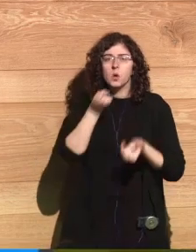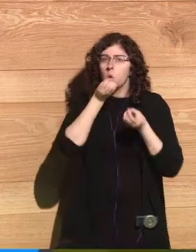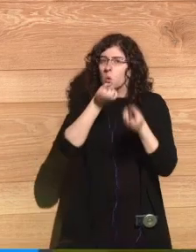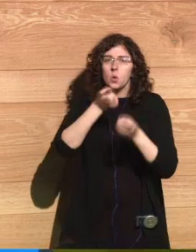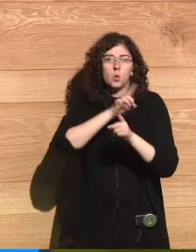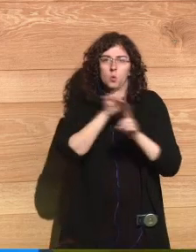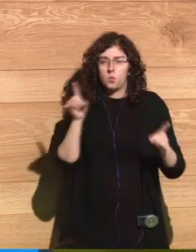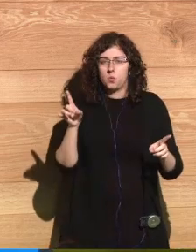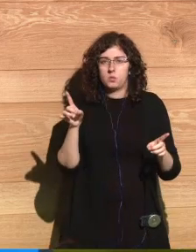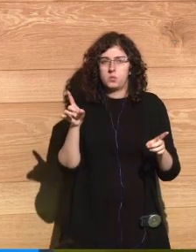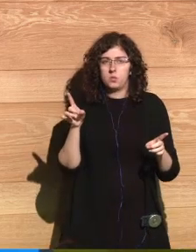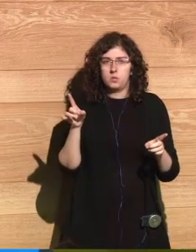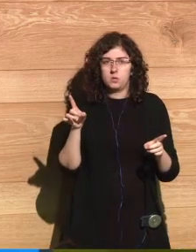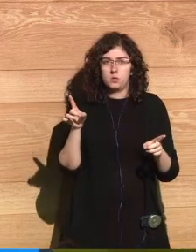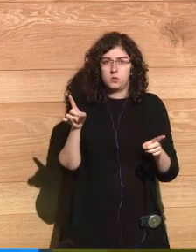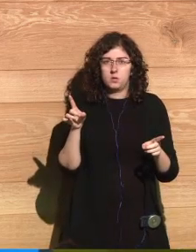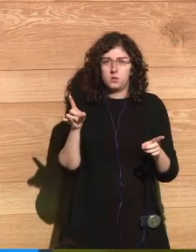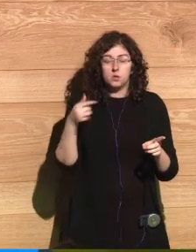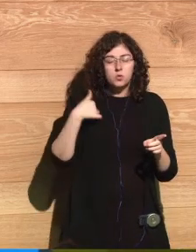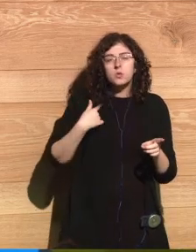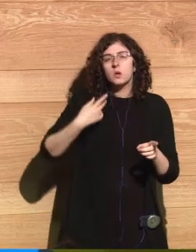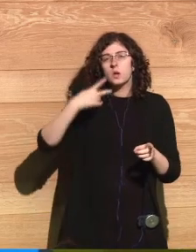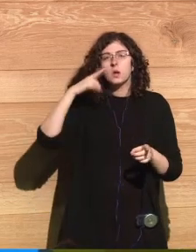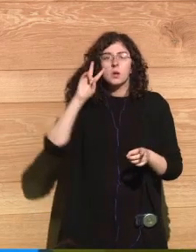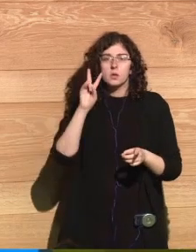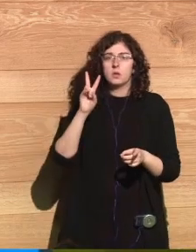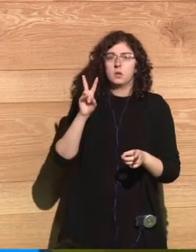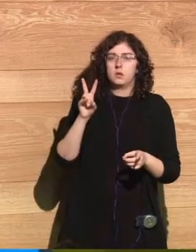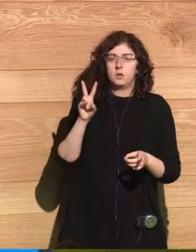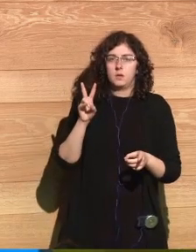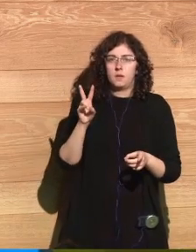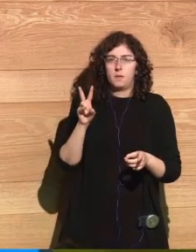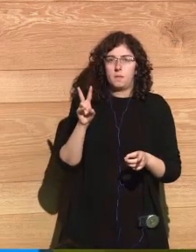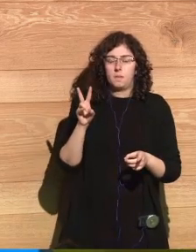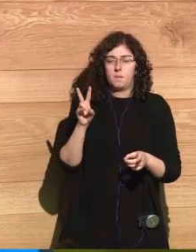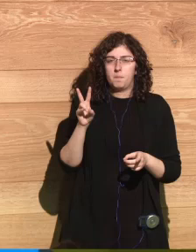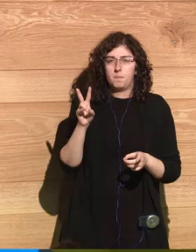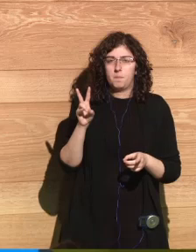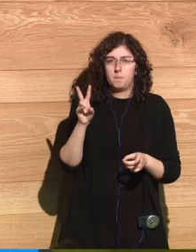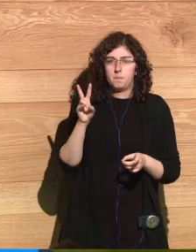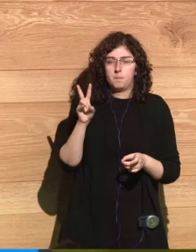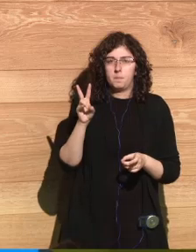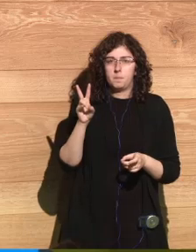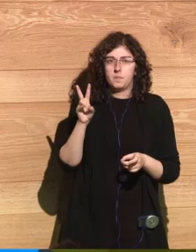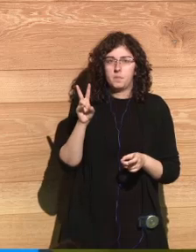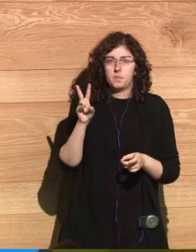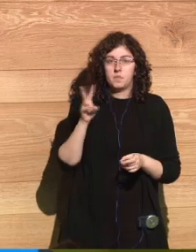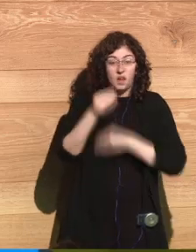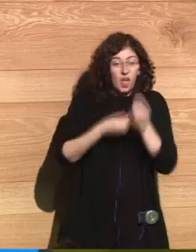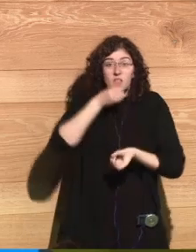who can. I So, that was my turning point to